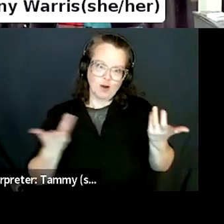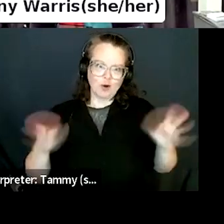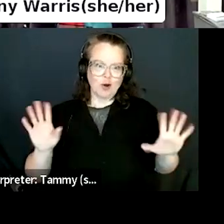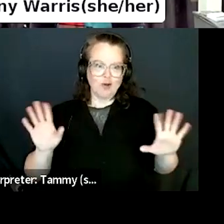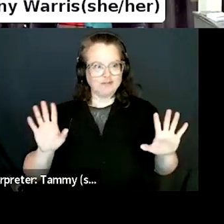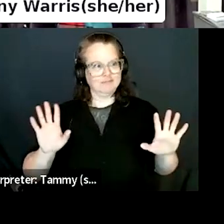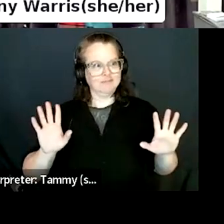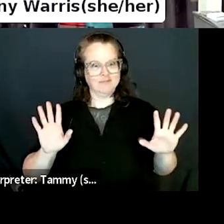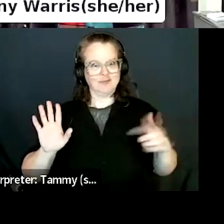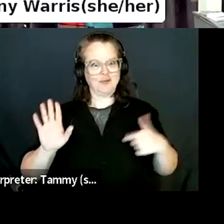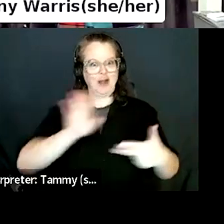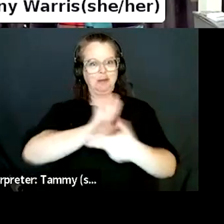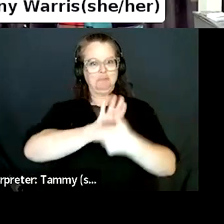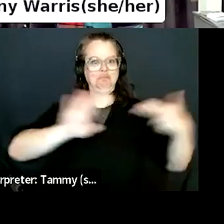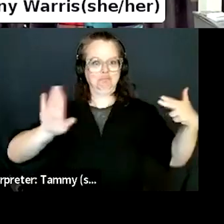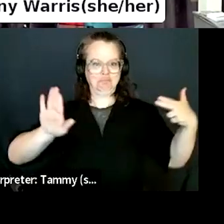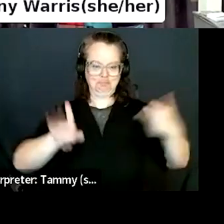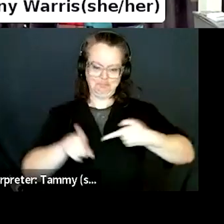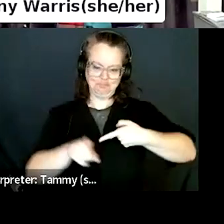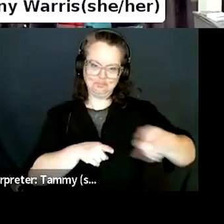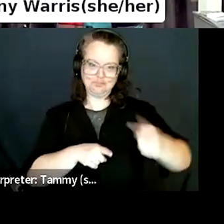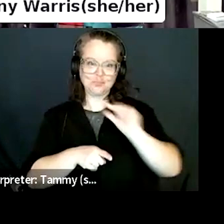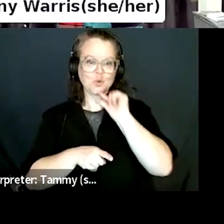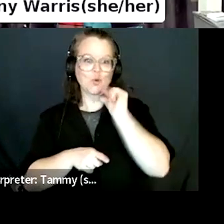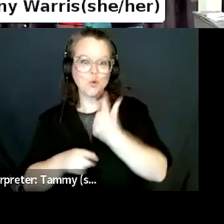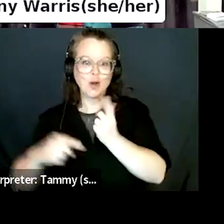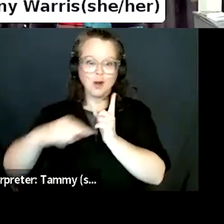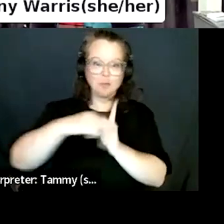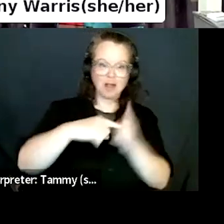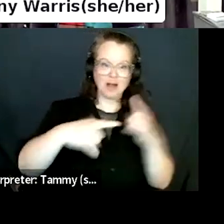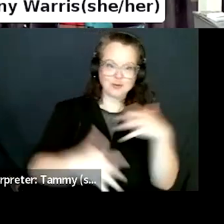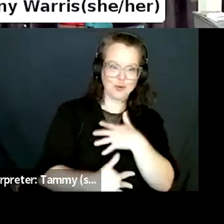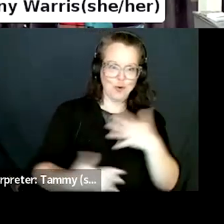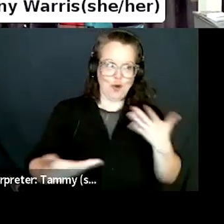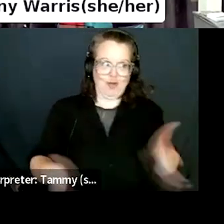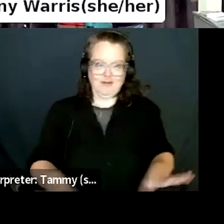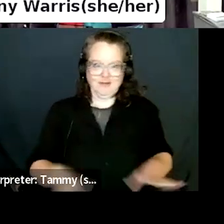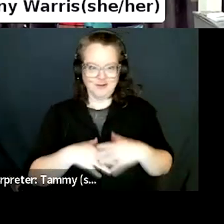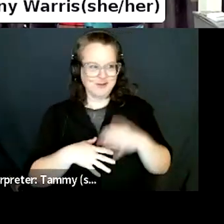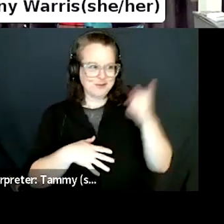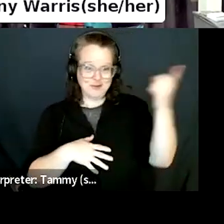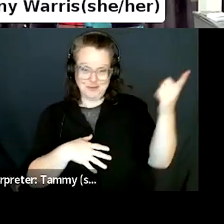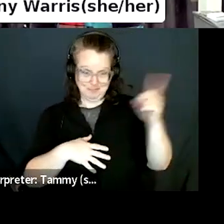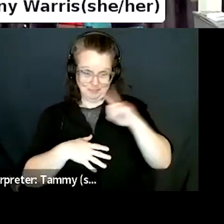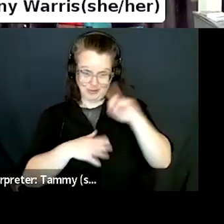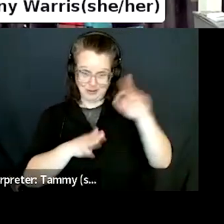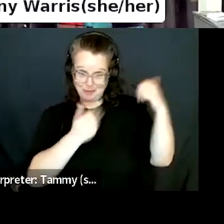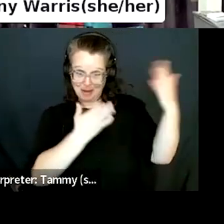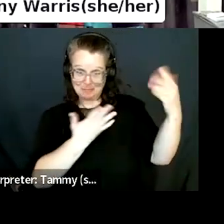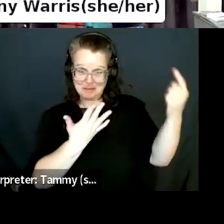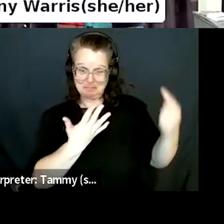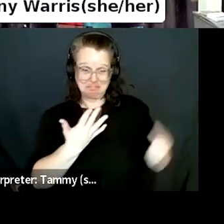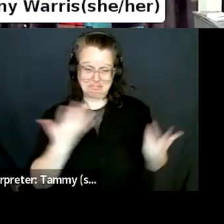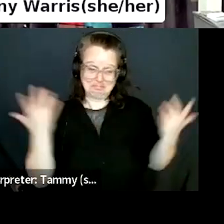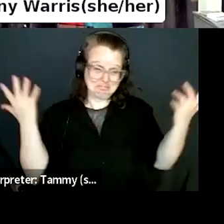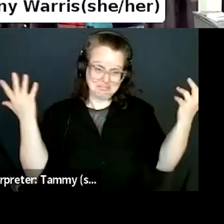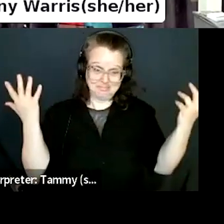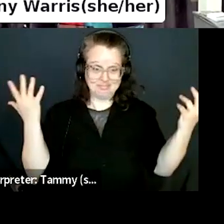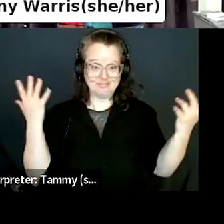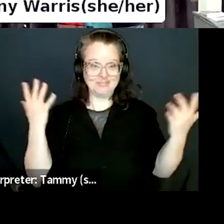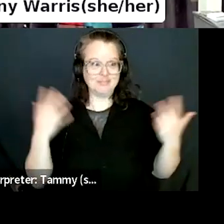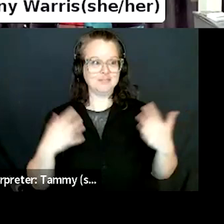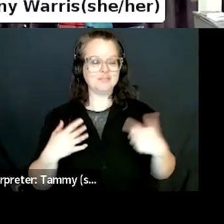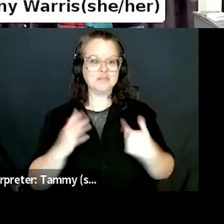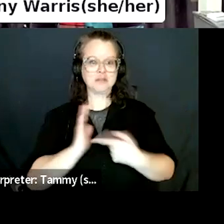I don't know what it is. I'm happy to hear from other people that they have the same experience. Sometimes I suffer from the, think it's